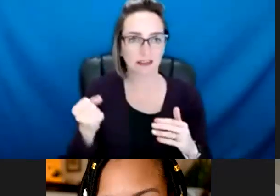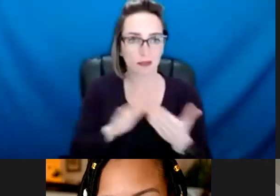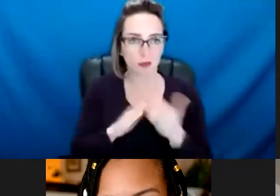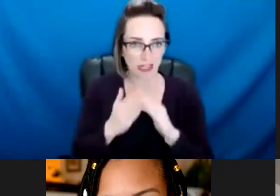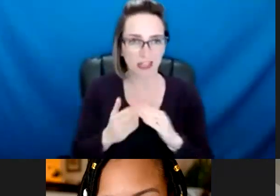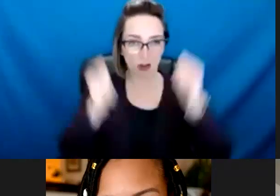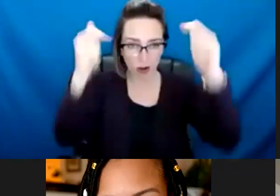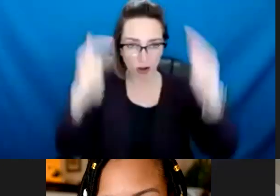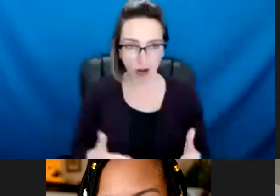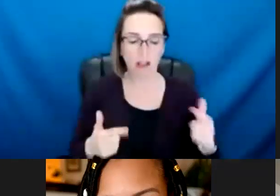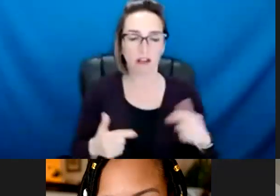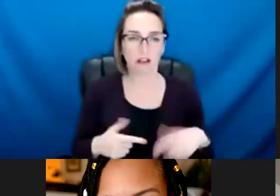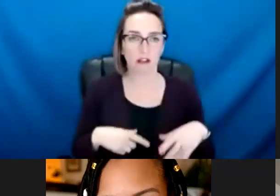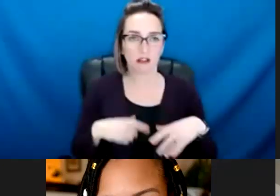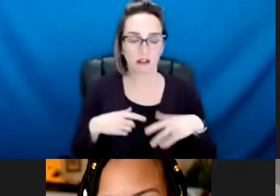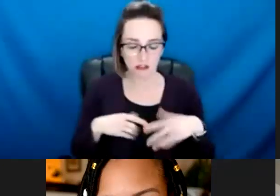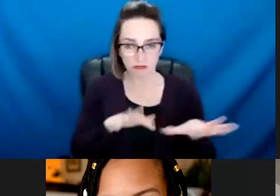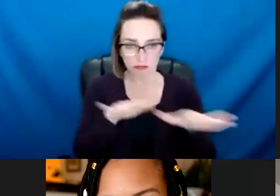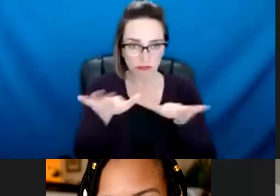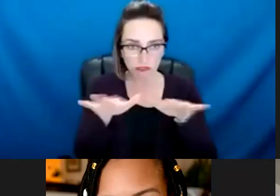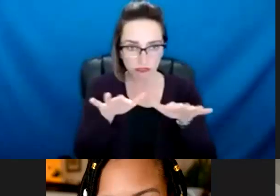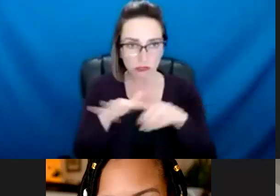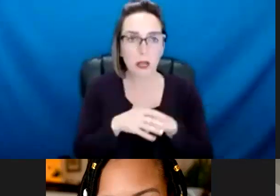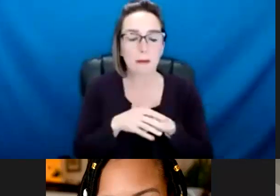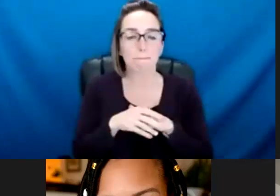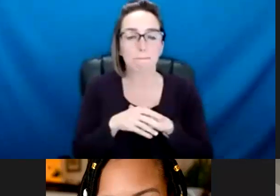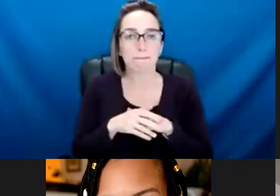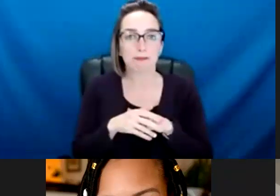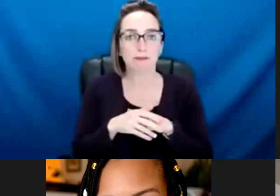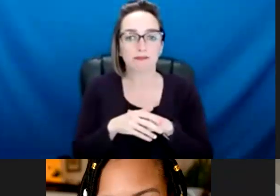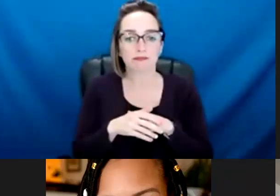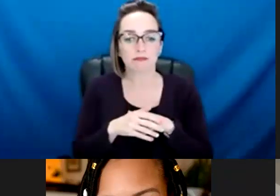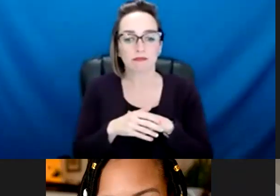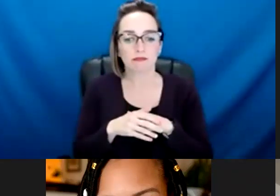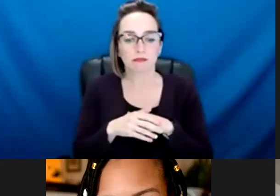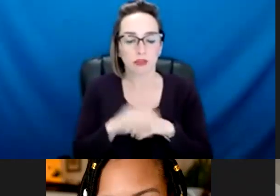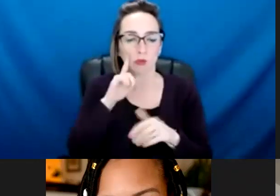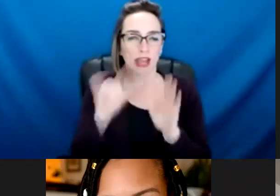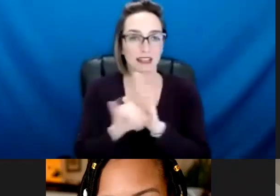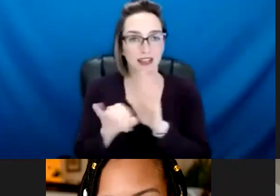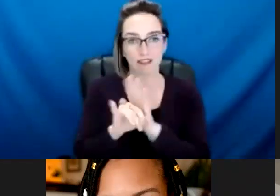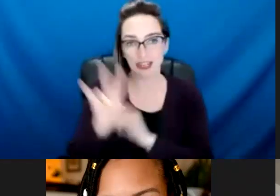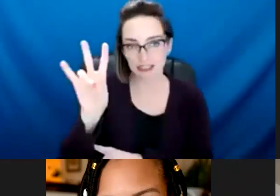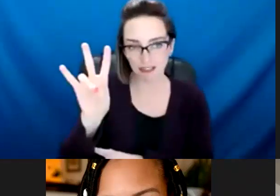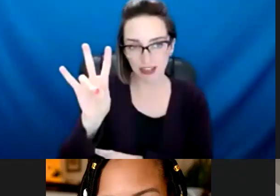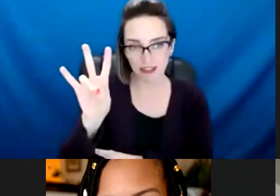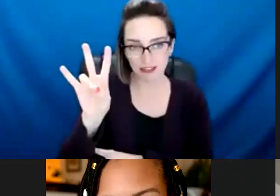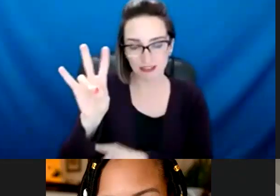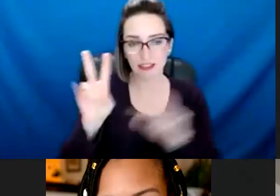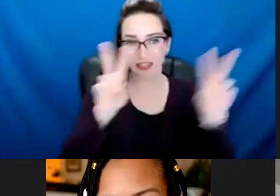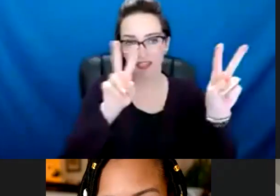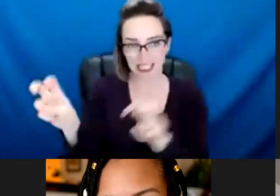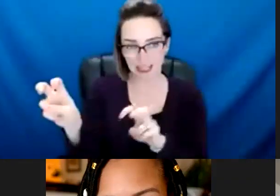conversations, we, uh, had about seven main themes that, um, were common